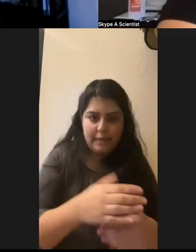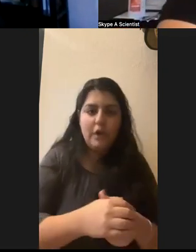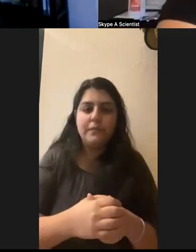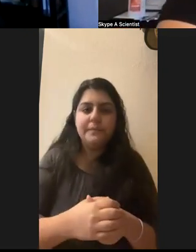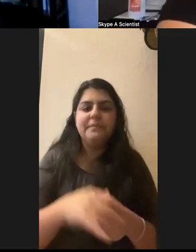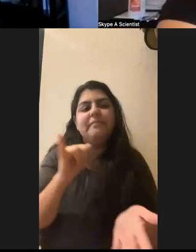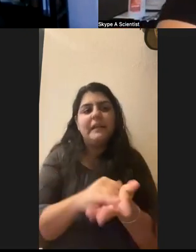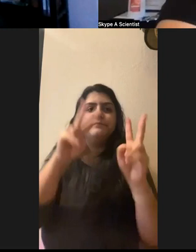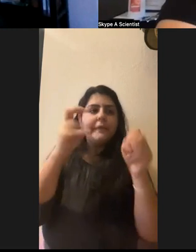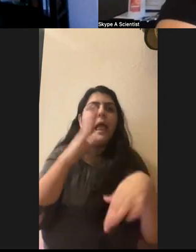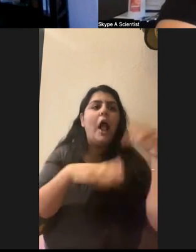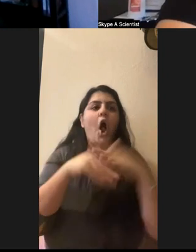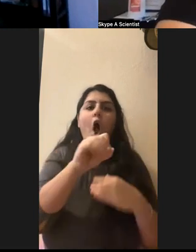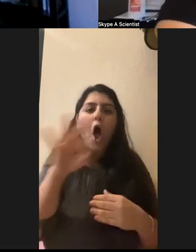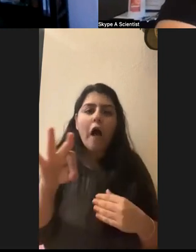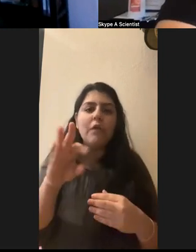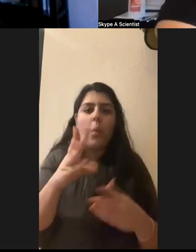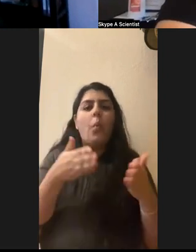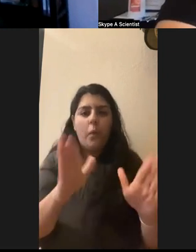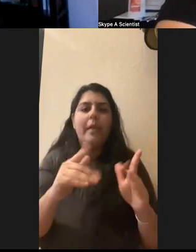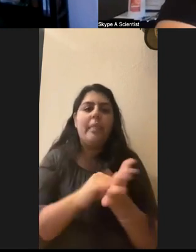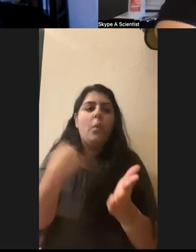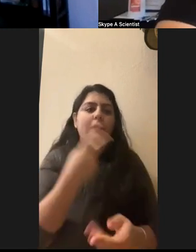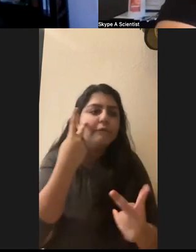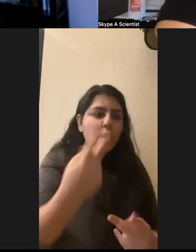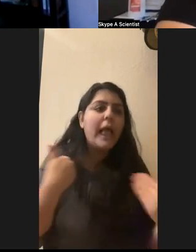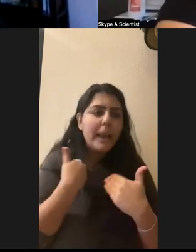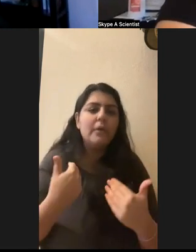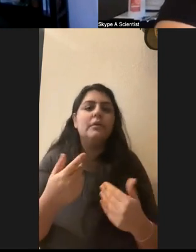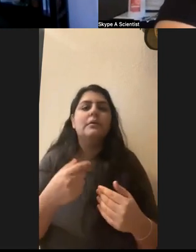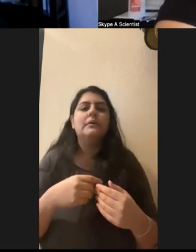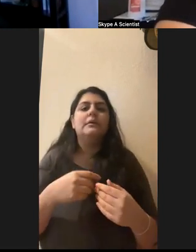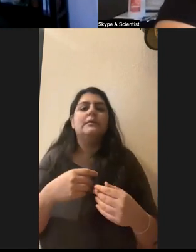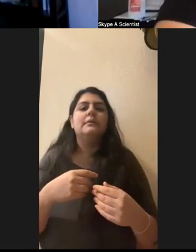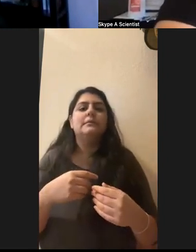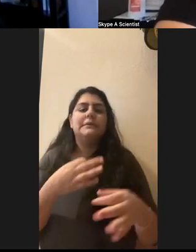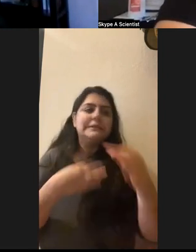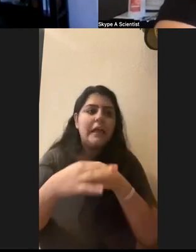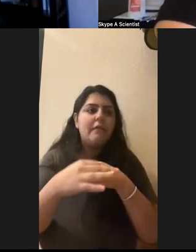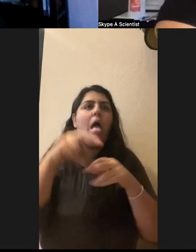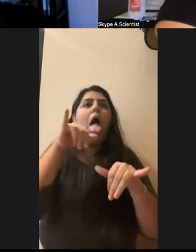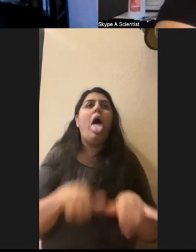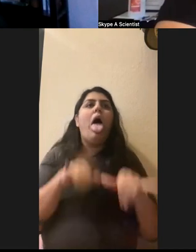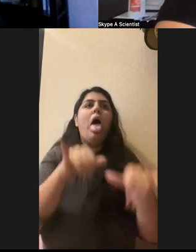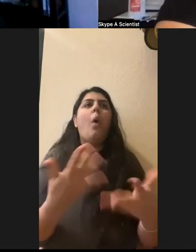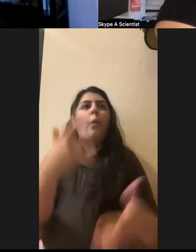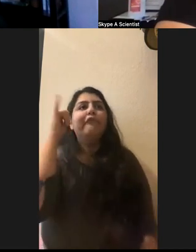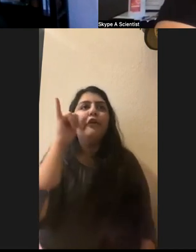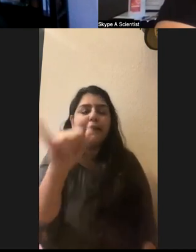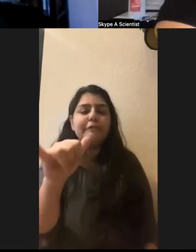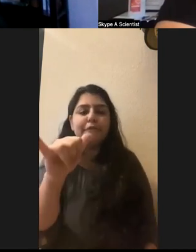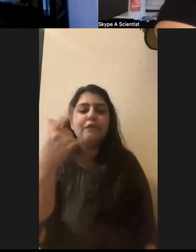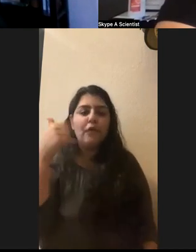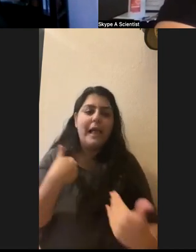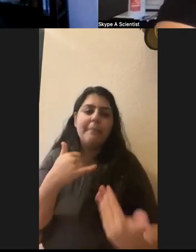to just view the animals, see what they're doing without being there and waiting forever for the animal. So that's a really cool, um, way we can